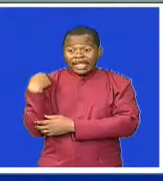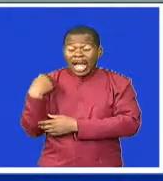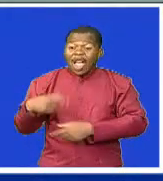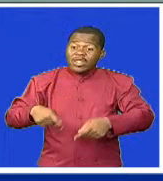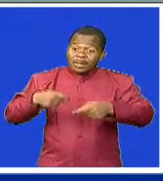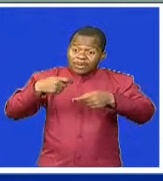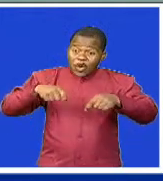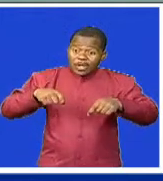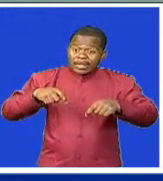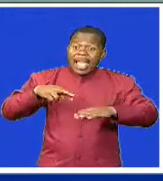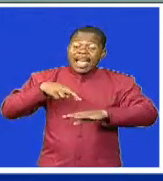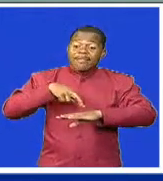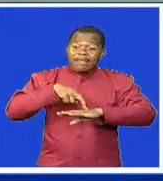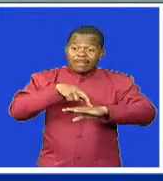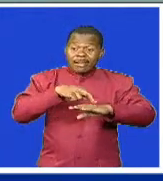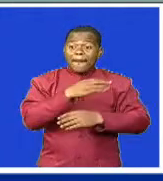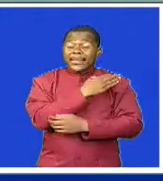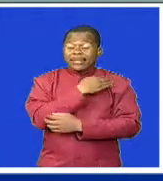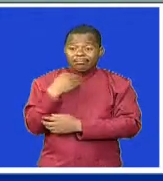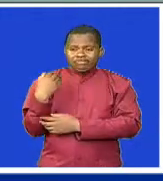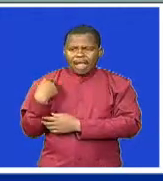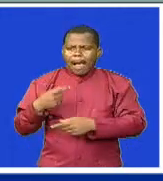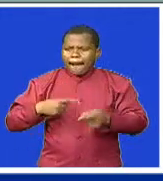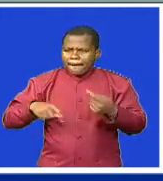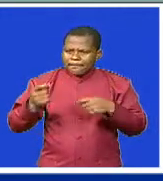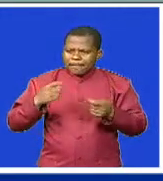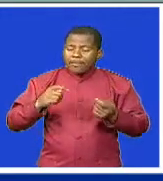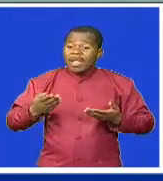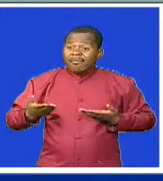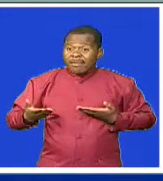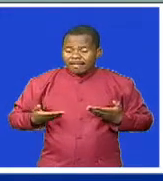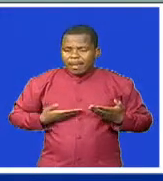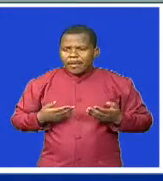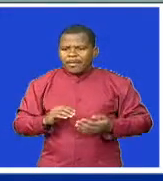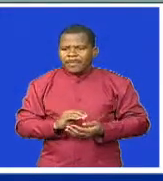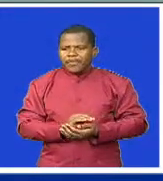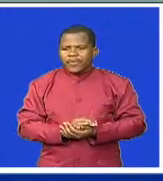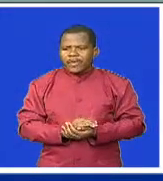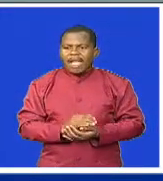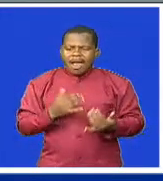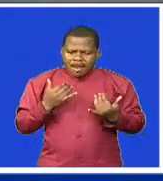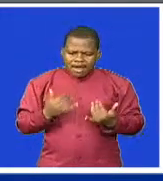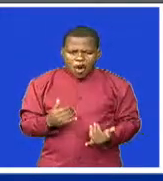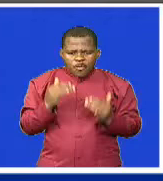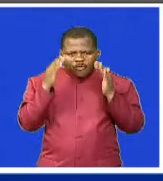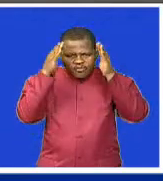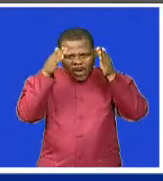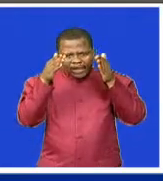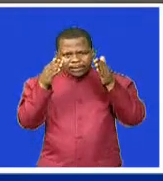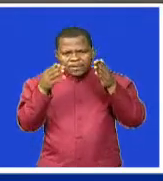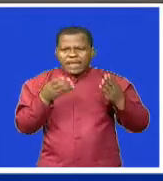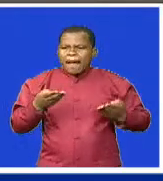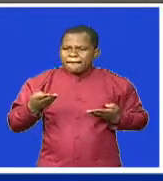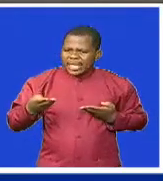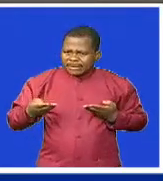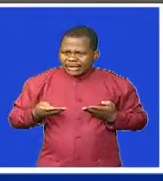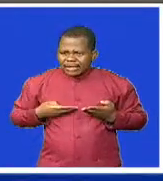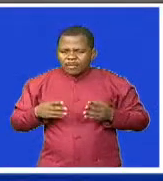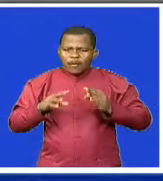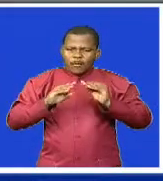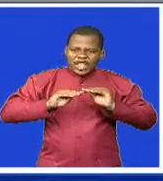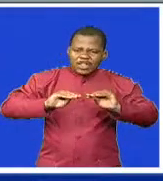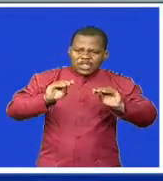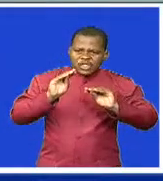taught from a very young age. It is unfortunate and it's something that we've noted as a government that